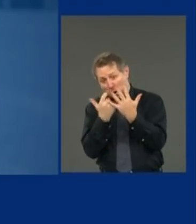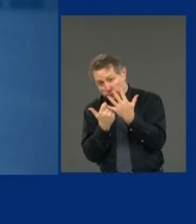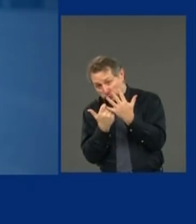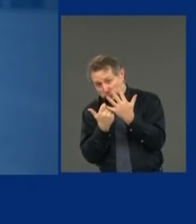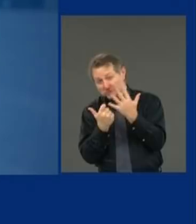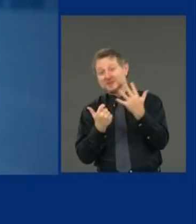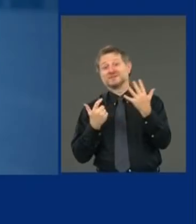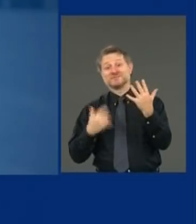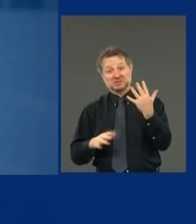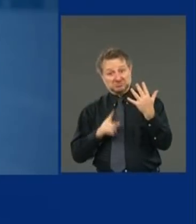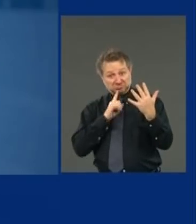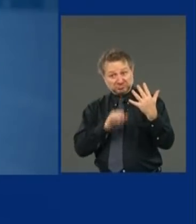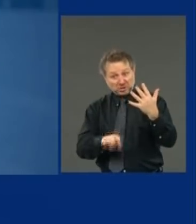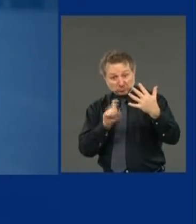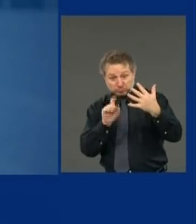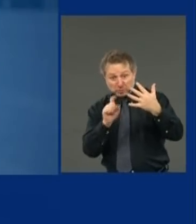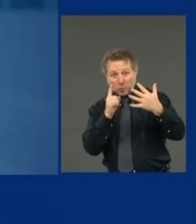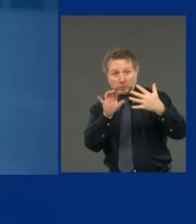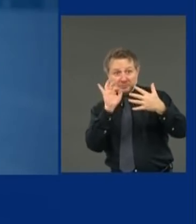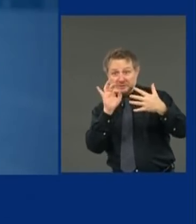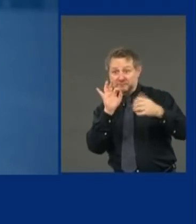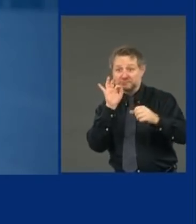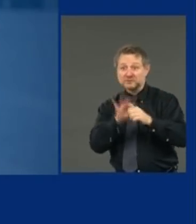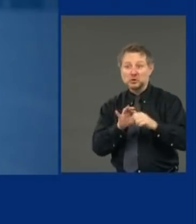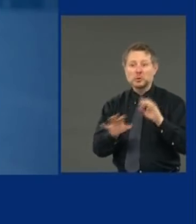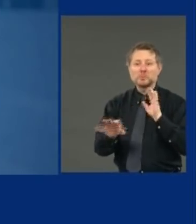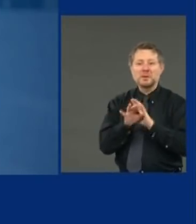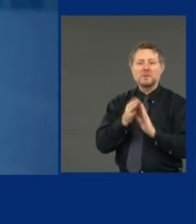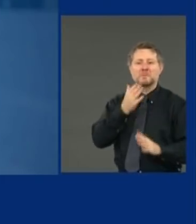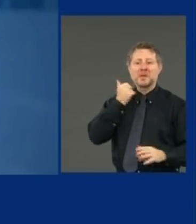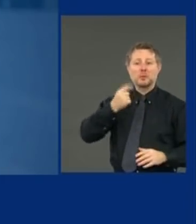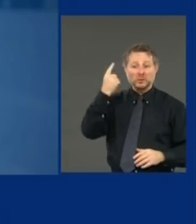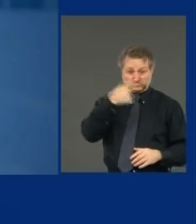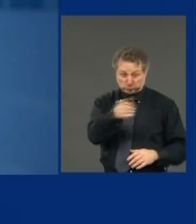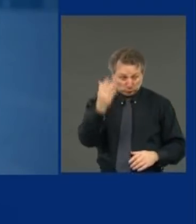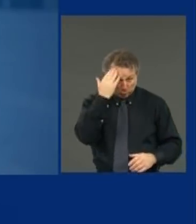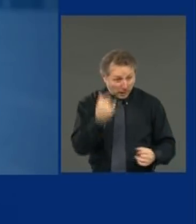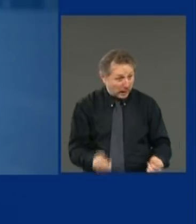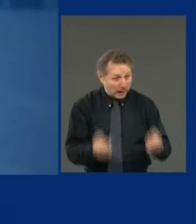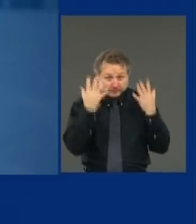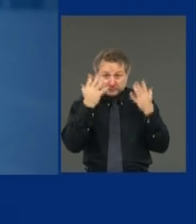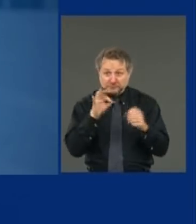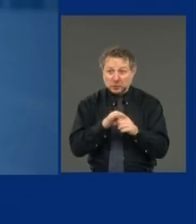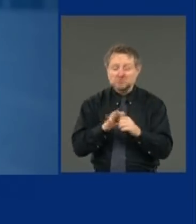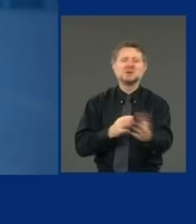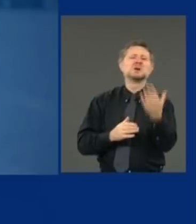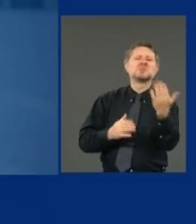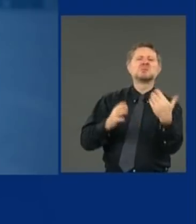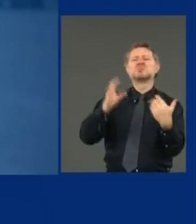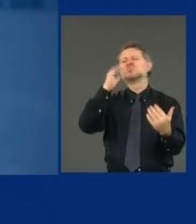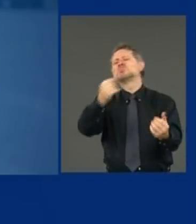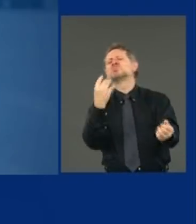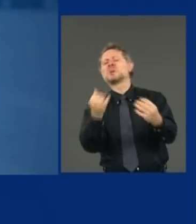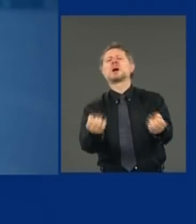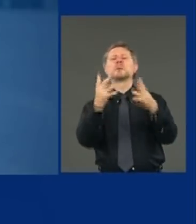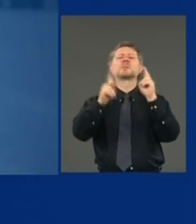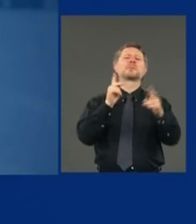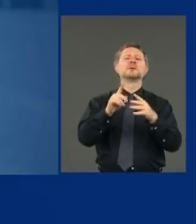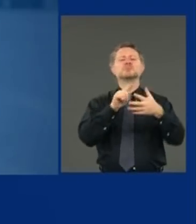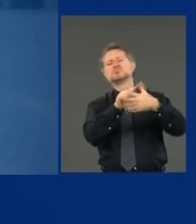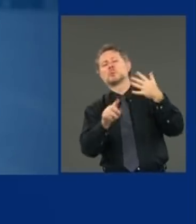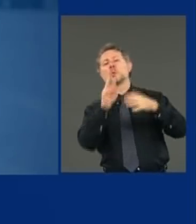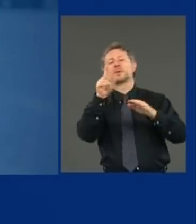and voted for the best video? What's the number of people who went to the website in